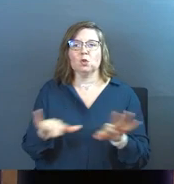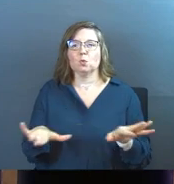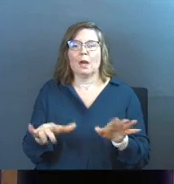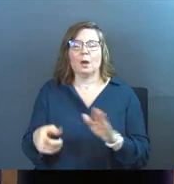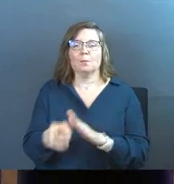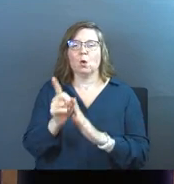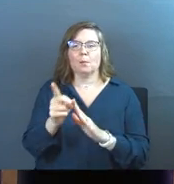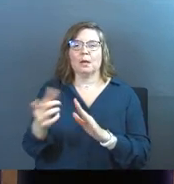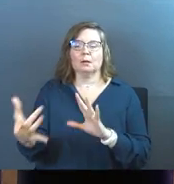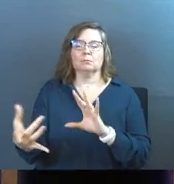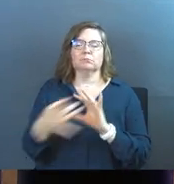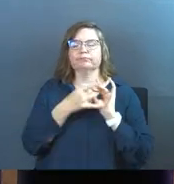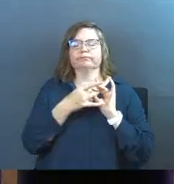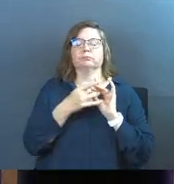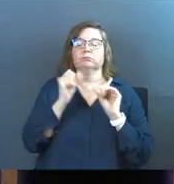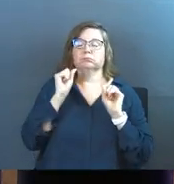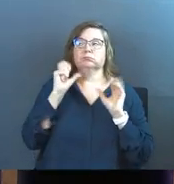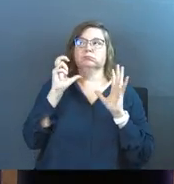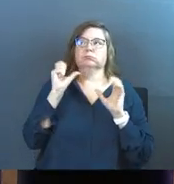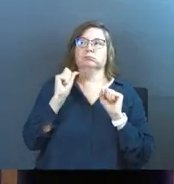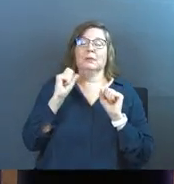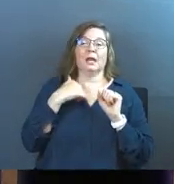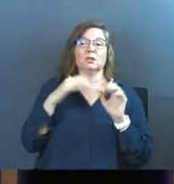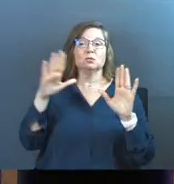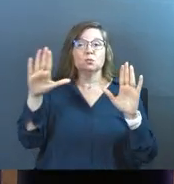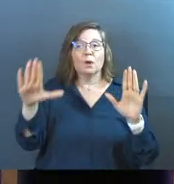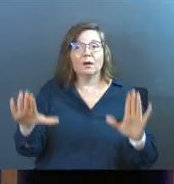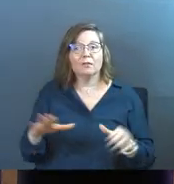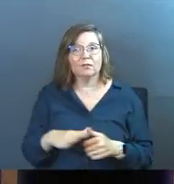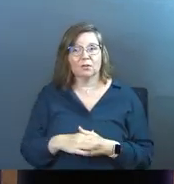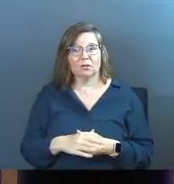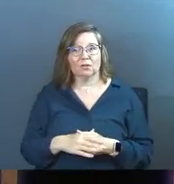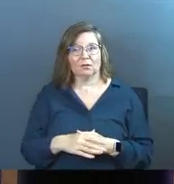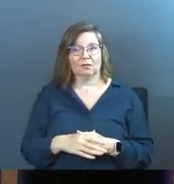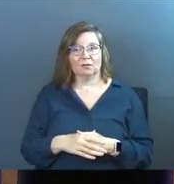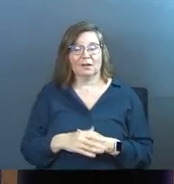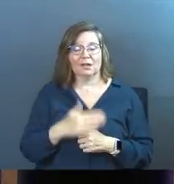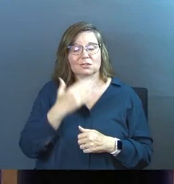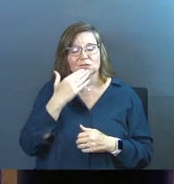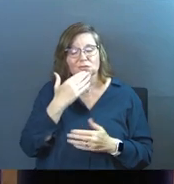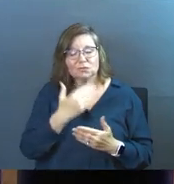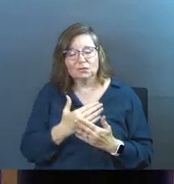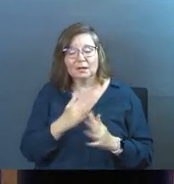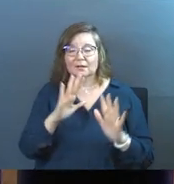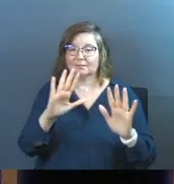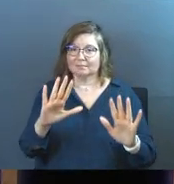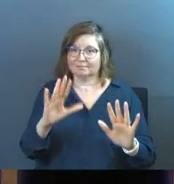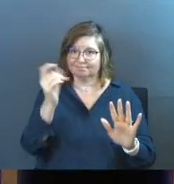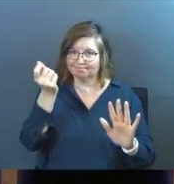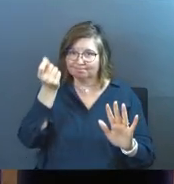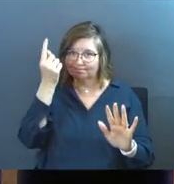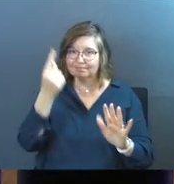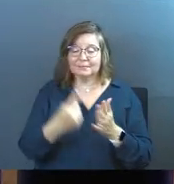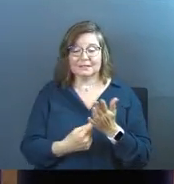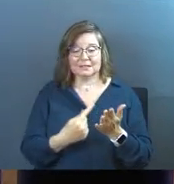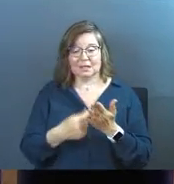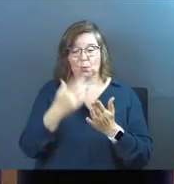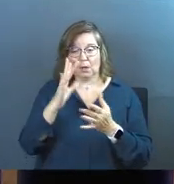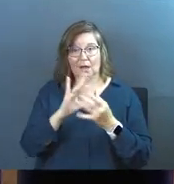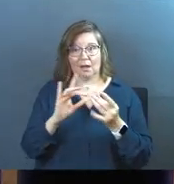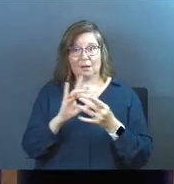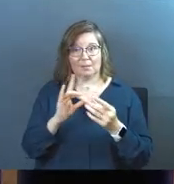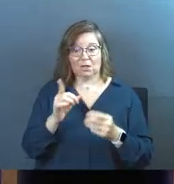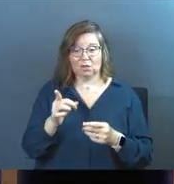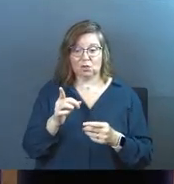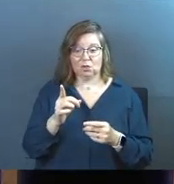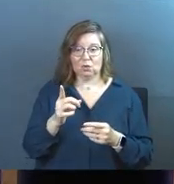and blows you away. And it's wonderful. And it's so good. But here's the thing. Sometimes when God speaks